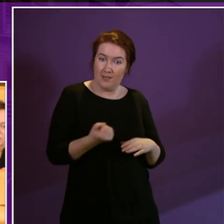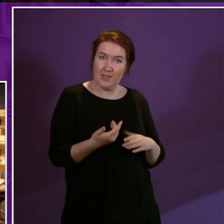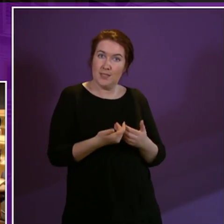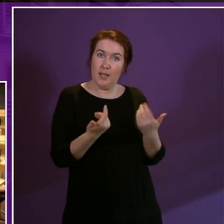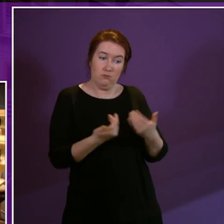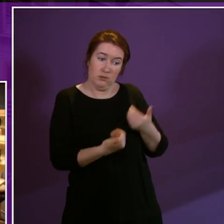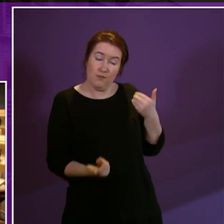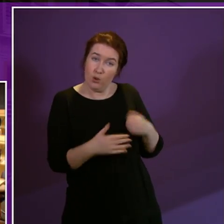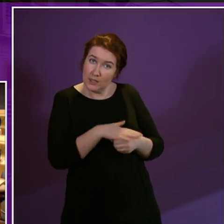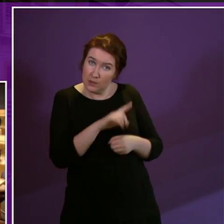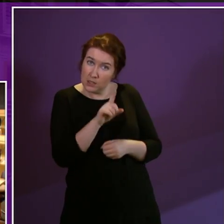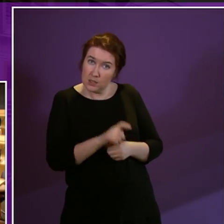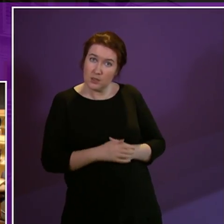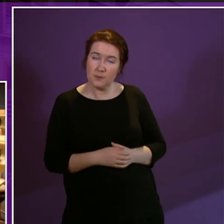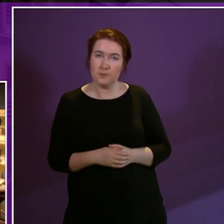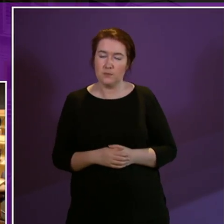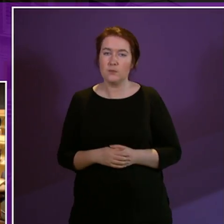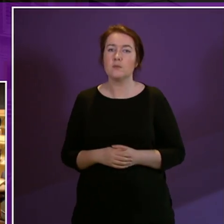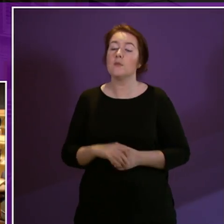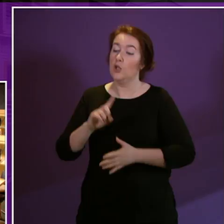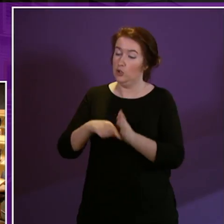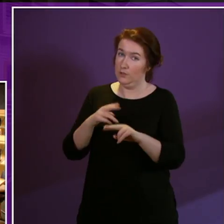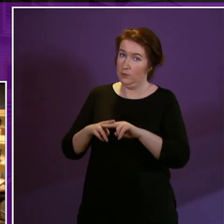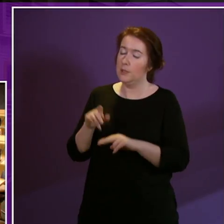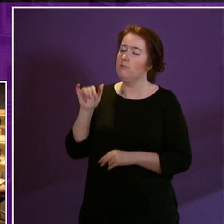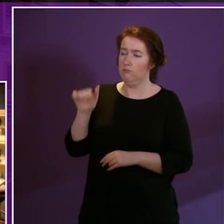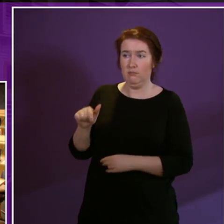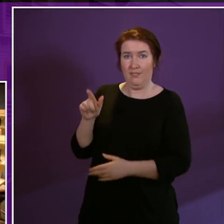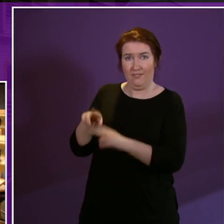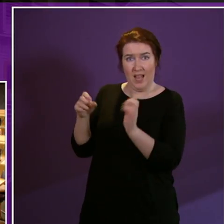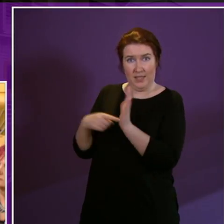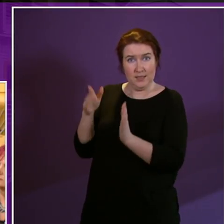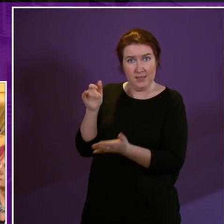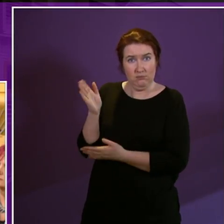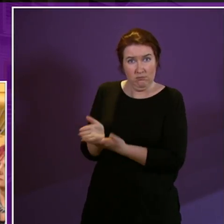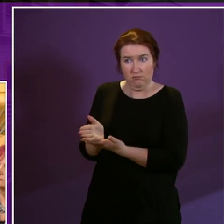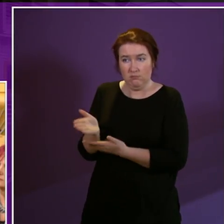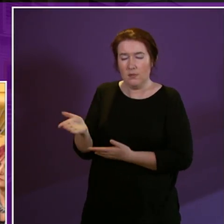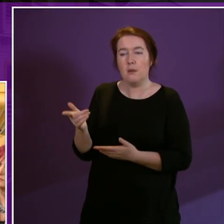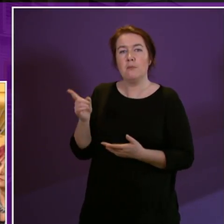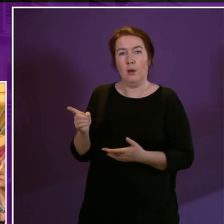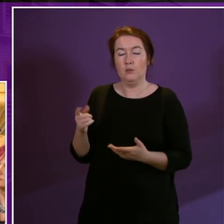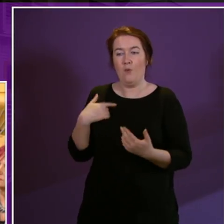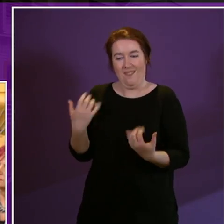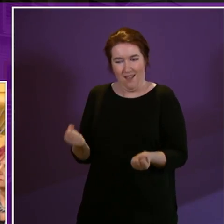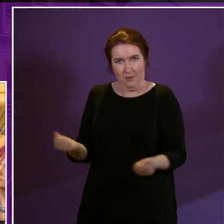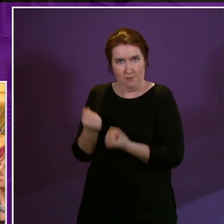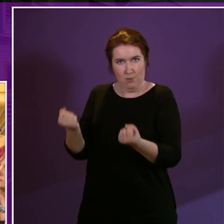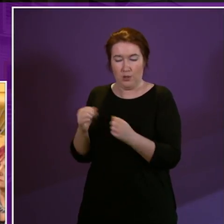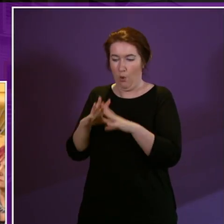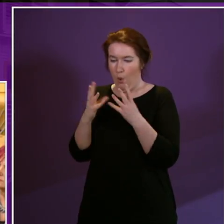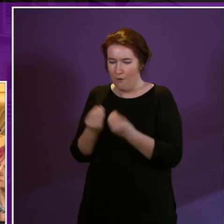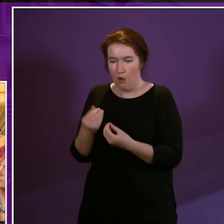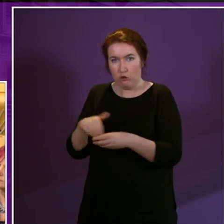Jean Freeman well it's not a factual statement but the fact of the matter is that we have those powers in the overall